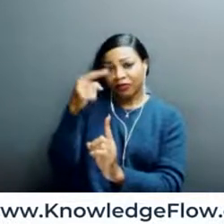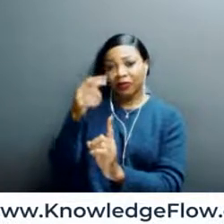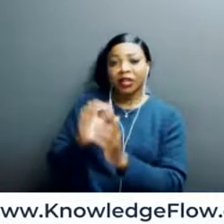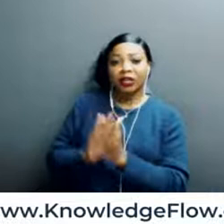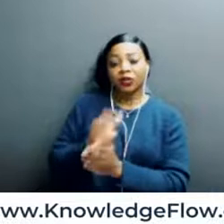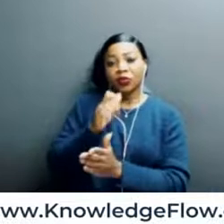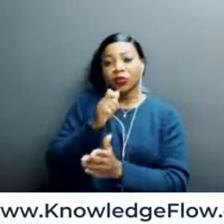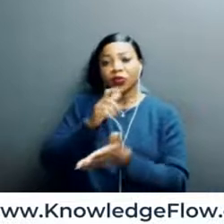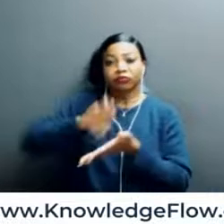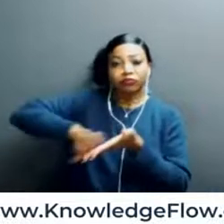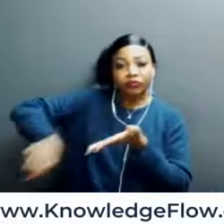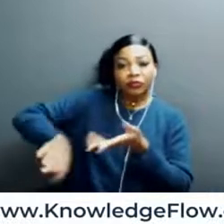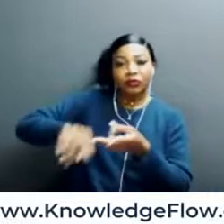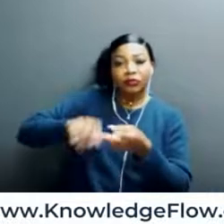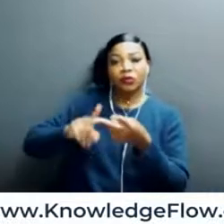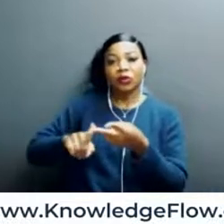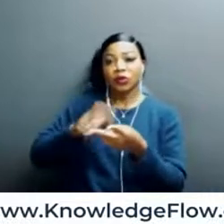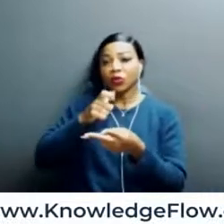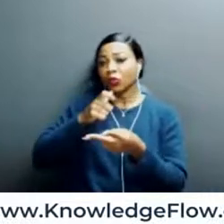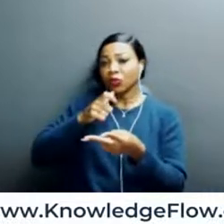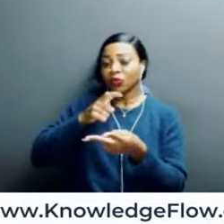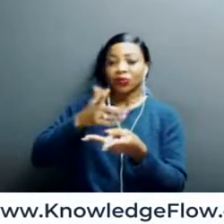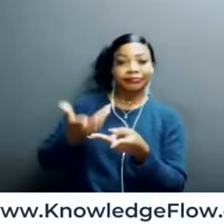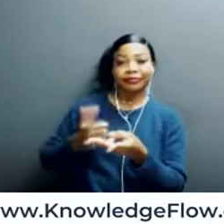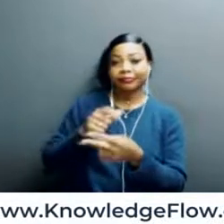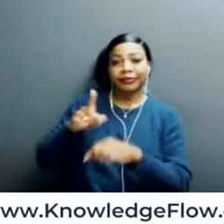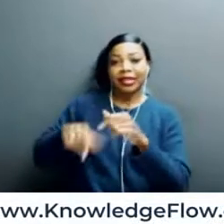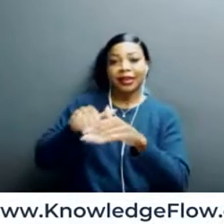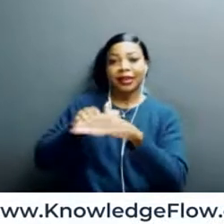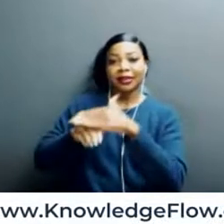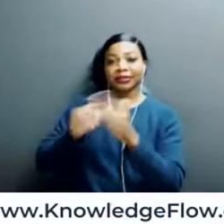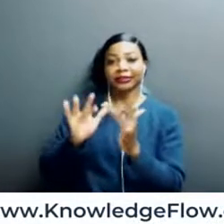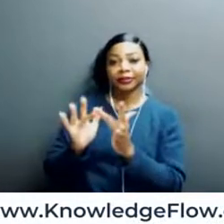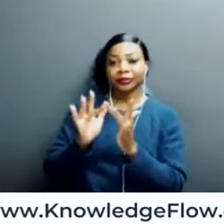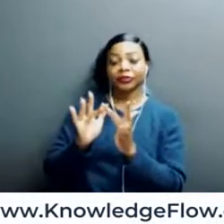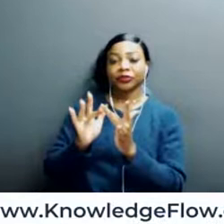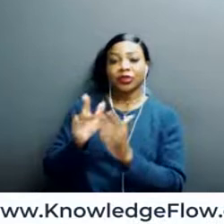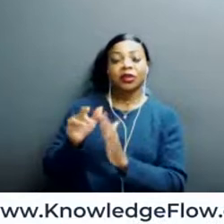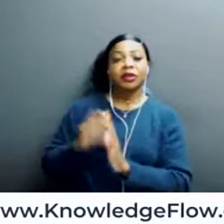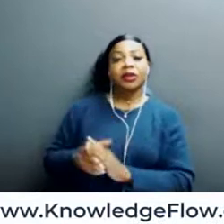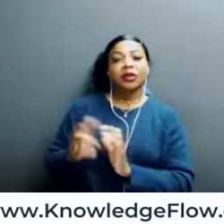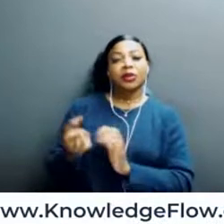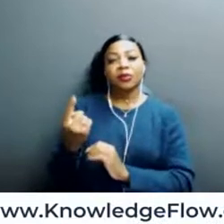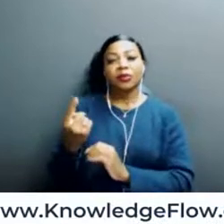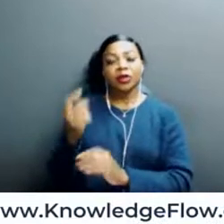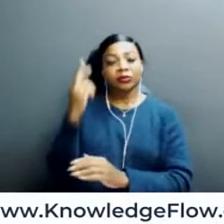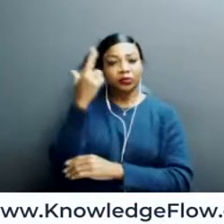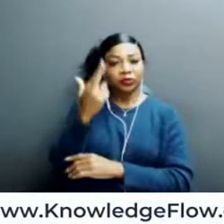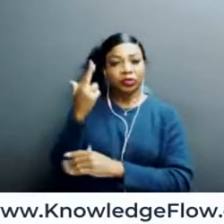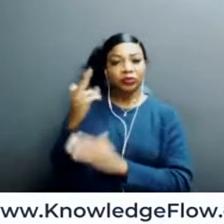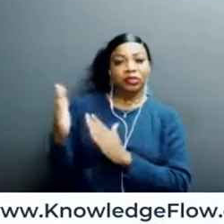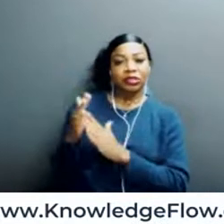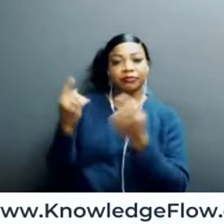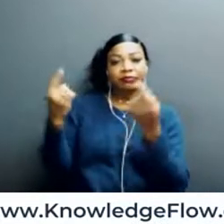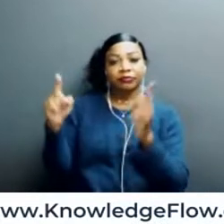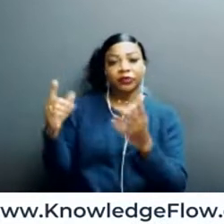folks who weren't necessarily already online. And one of the things we found to be most effective, kind of thinking about some of the other comments made